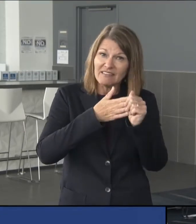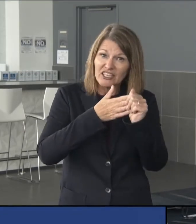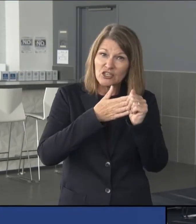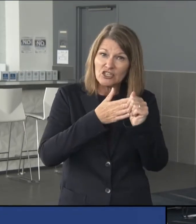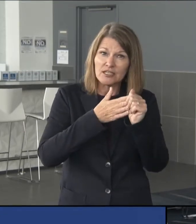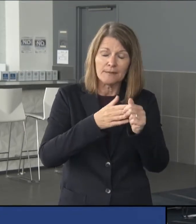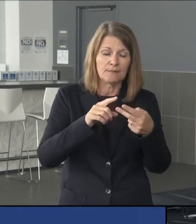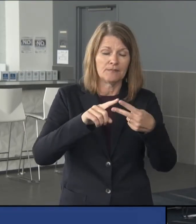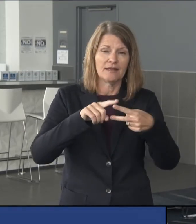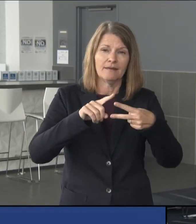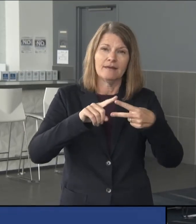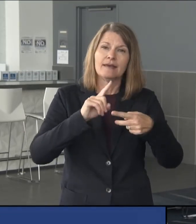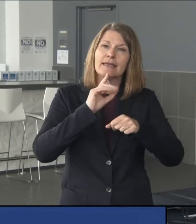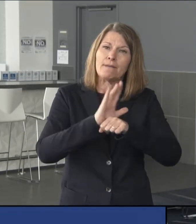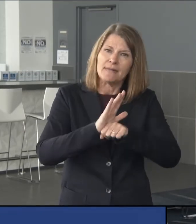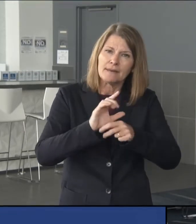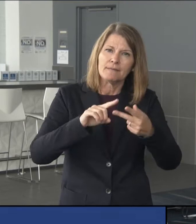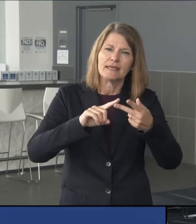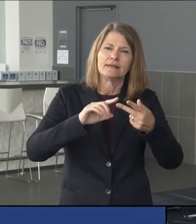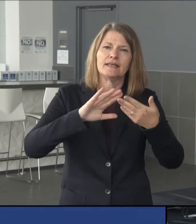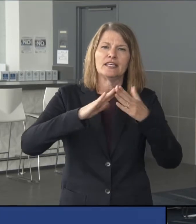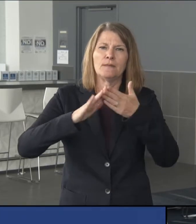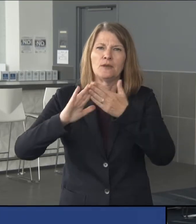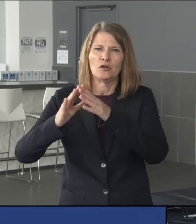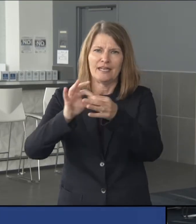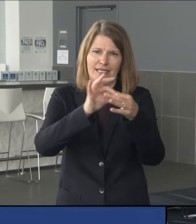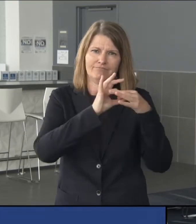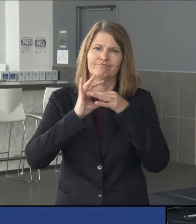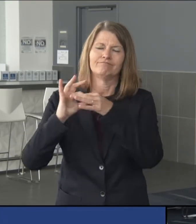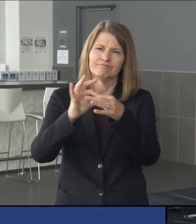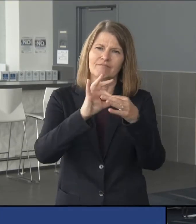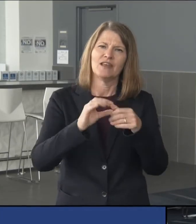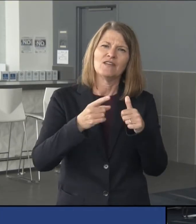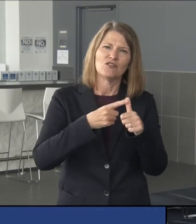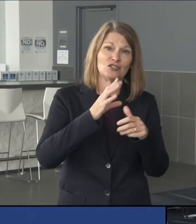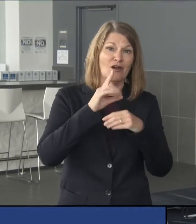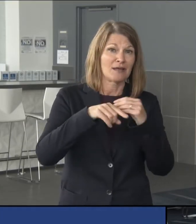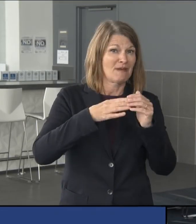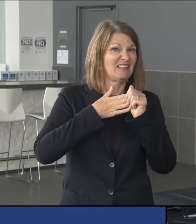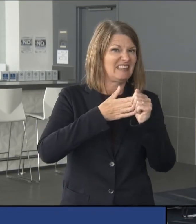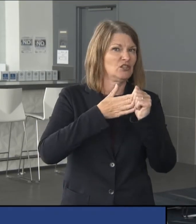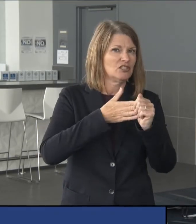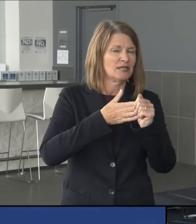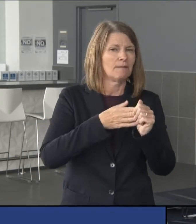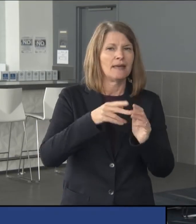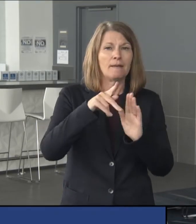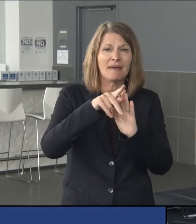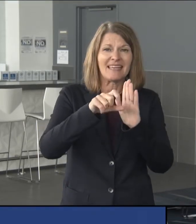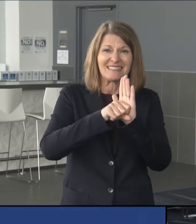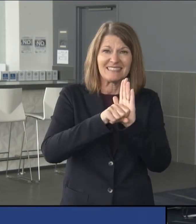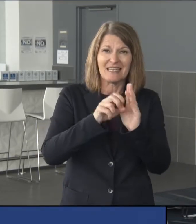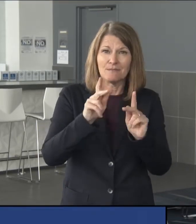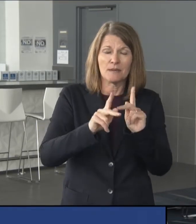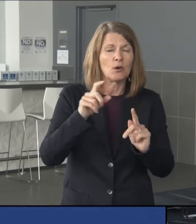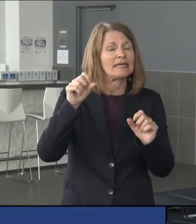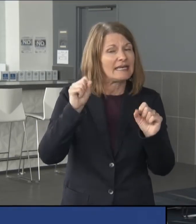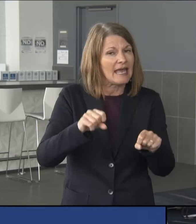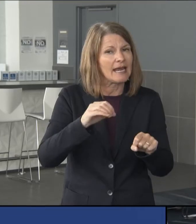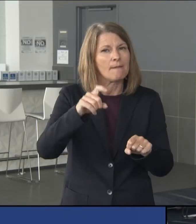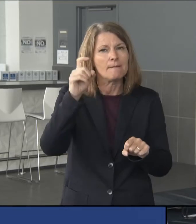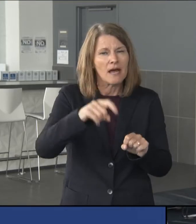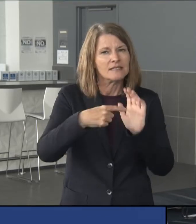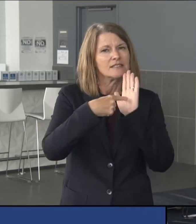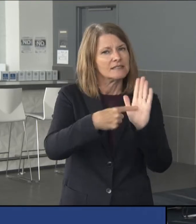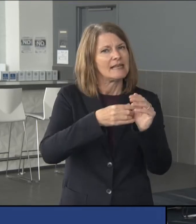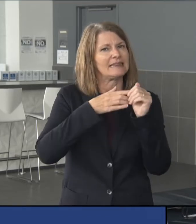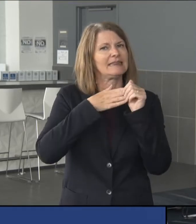commitment, and community. First, let's talk about leadership. Penn Staters can and must demonstrate the